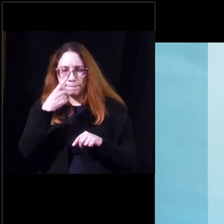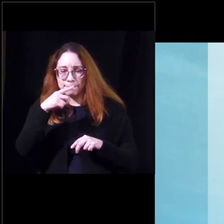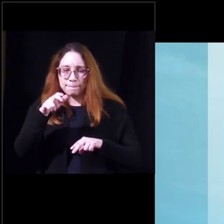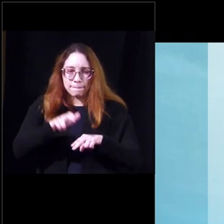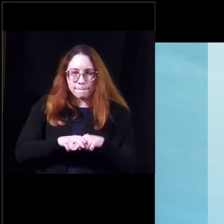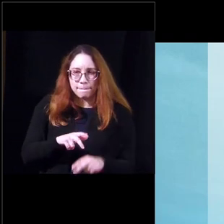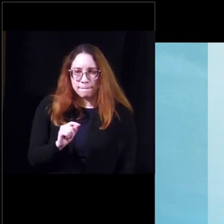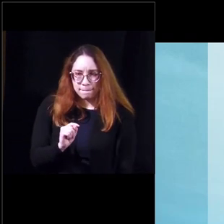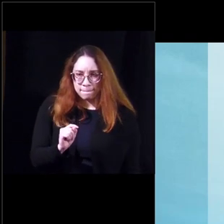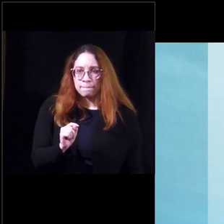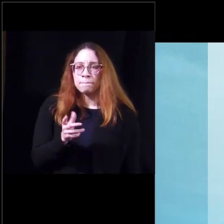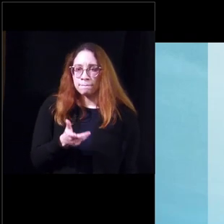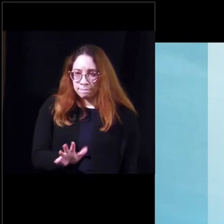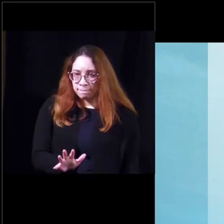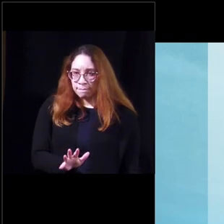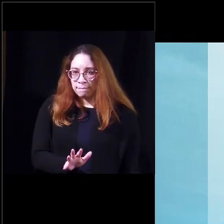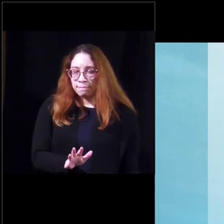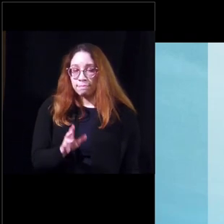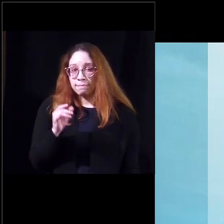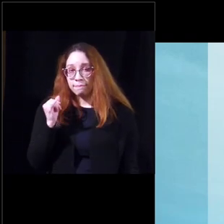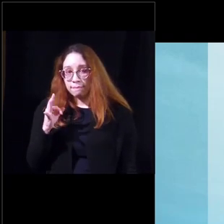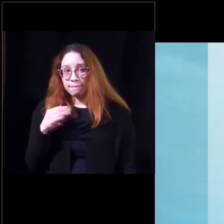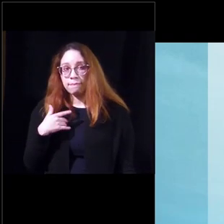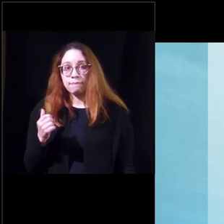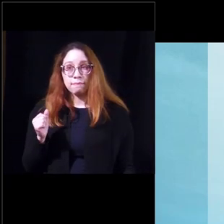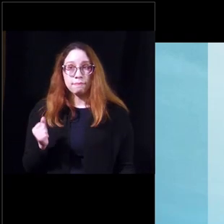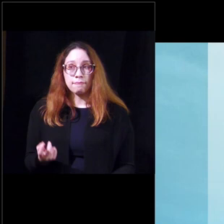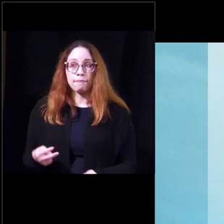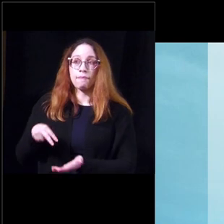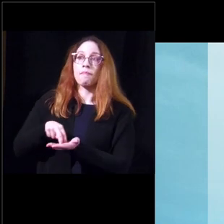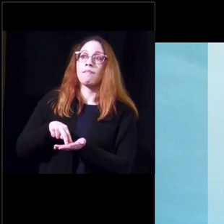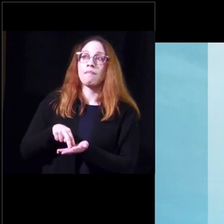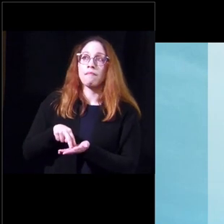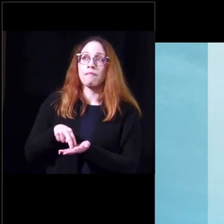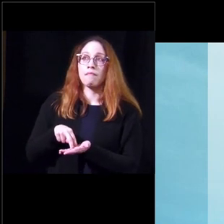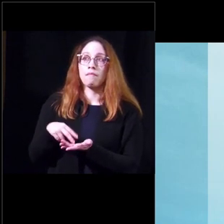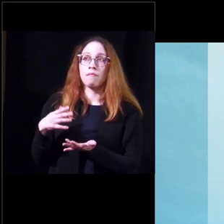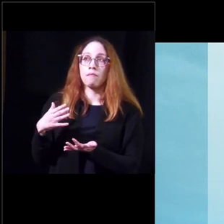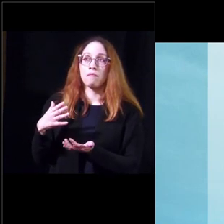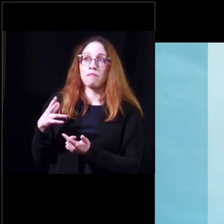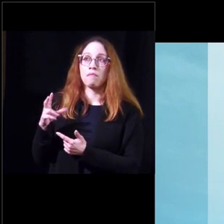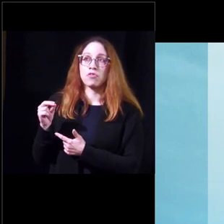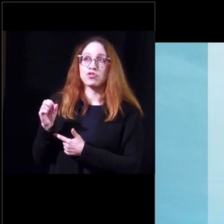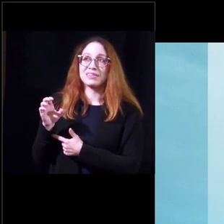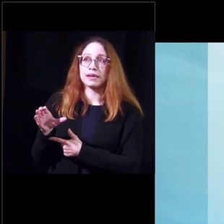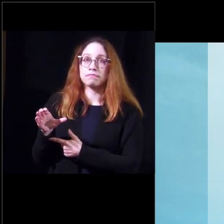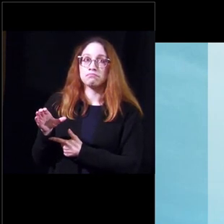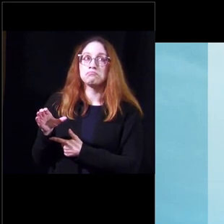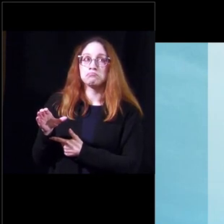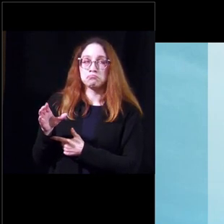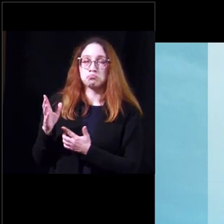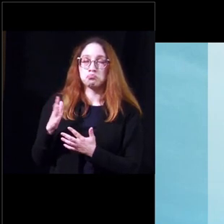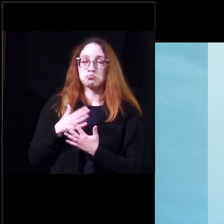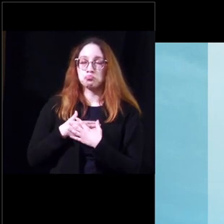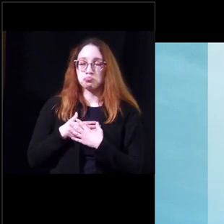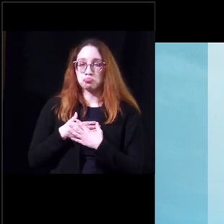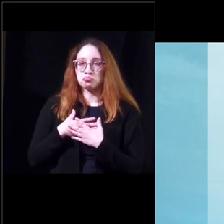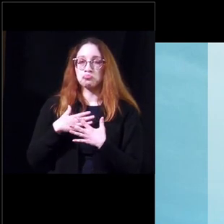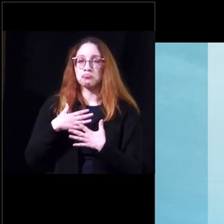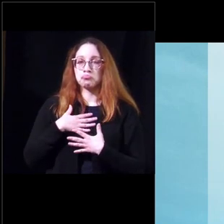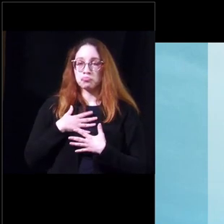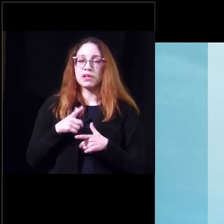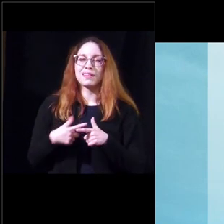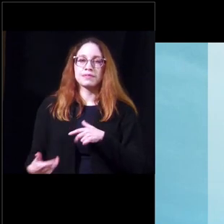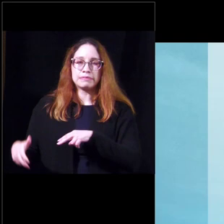void empty their bladder and if uh they could stand up and then wait about 30 seconds relax take a few breaths